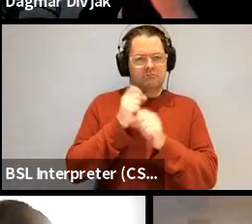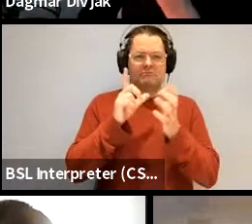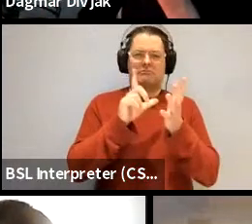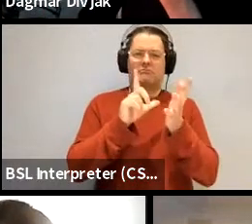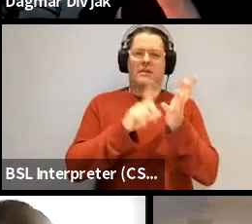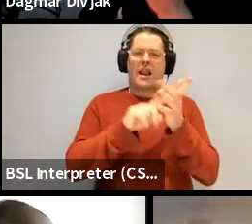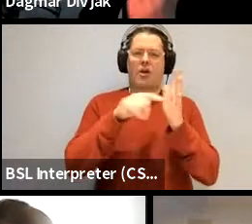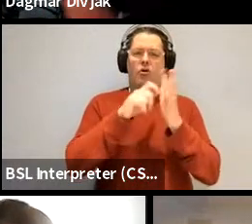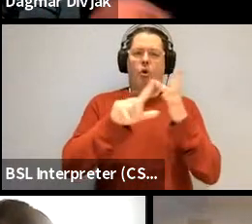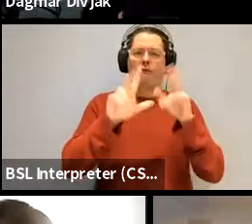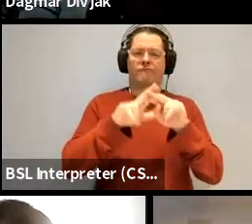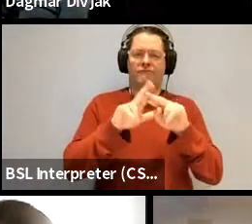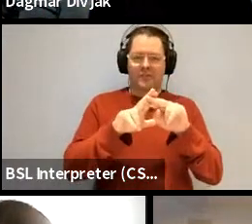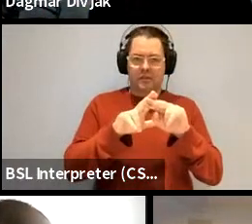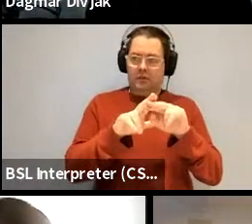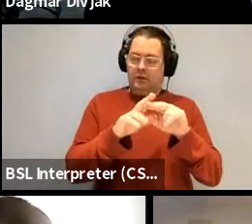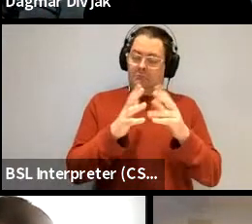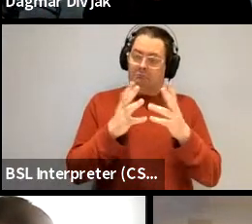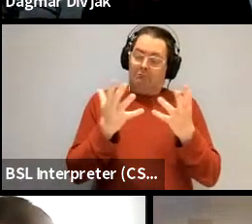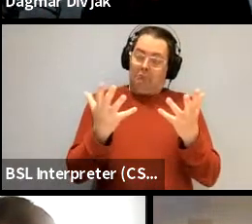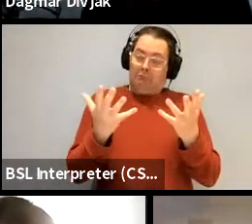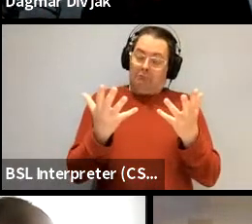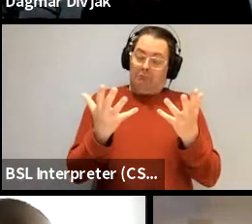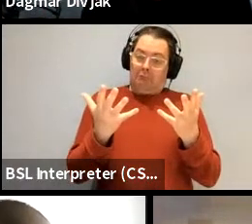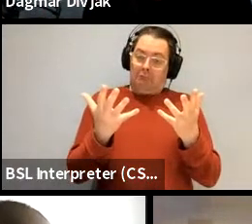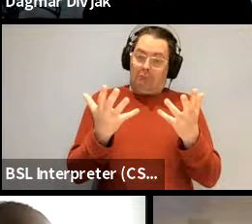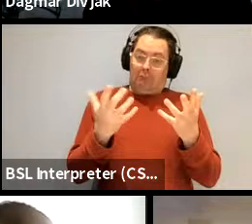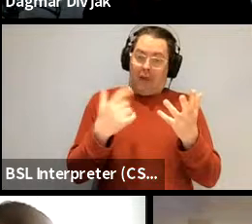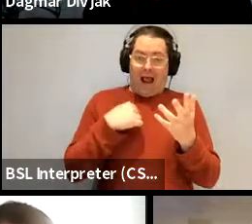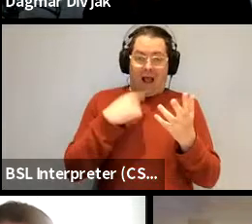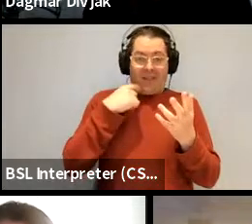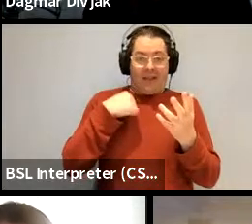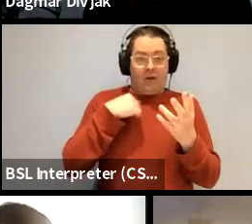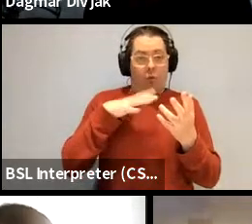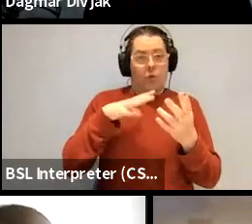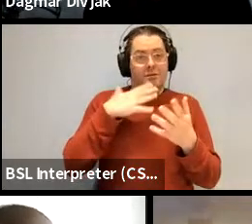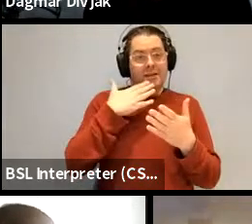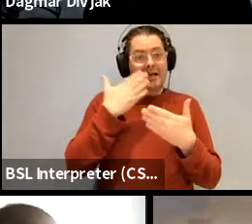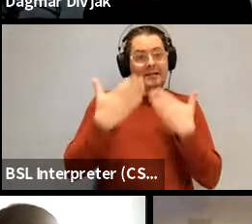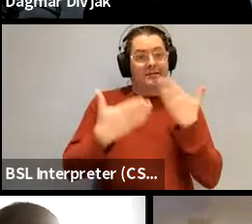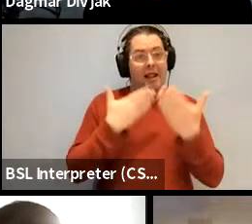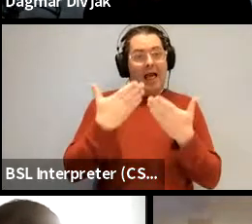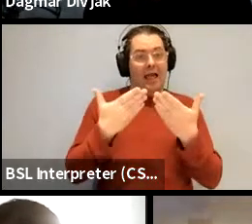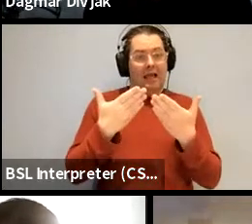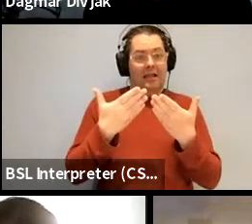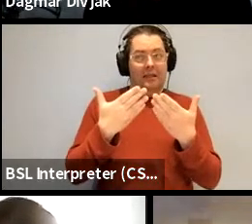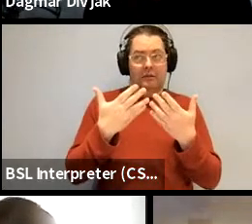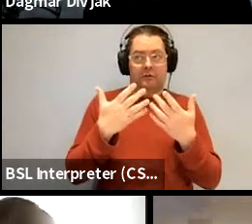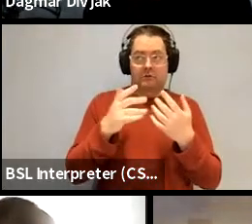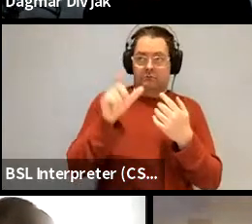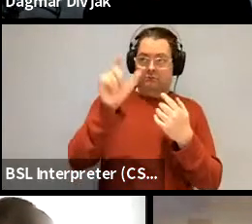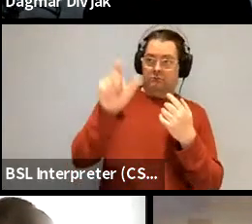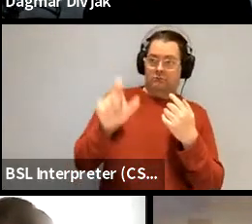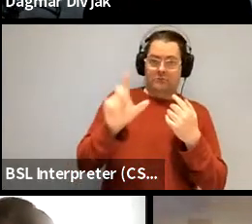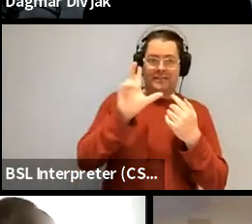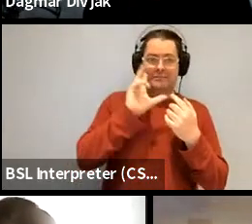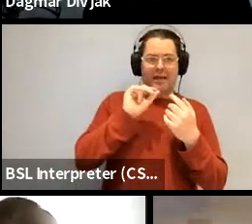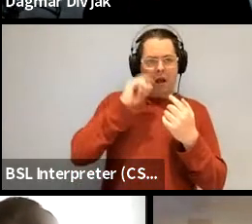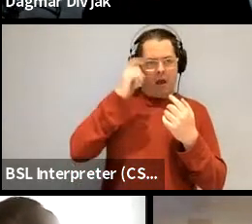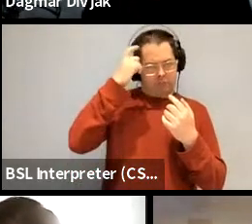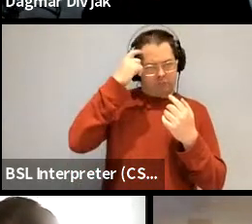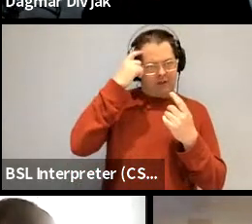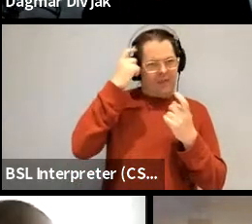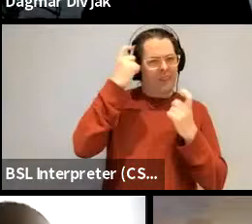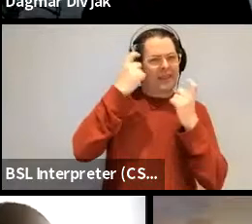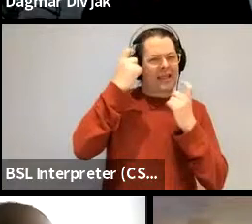choice like we want to we want to explain what how speakers think and if you don't want to if